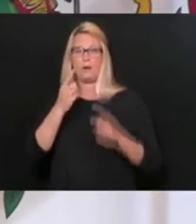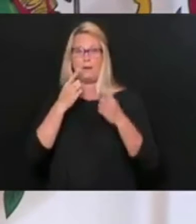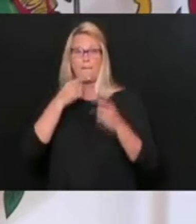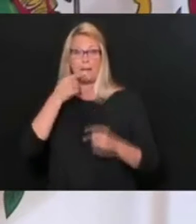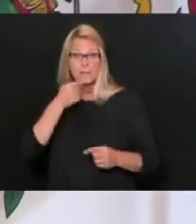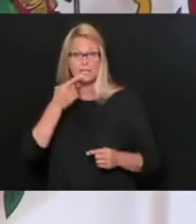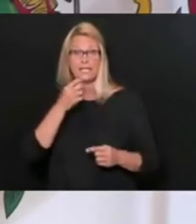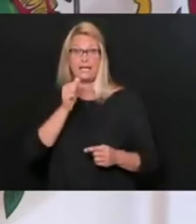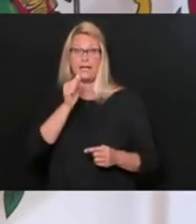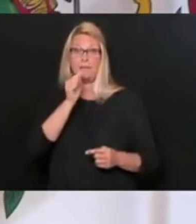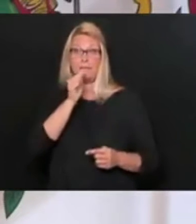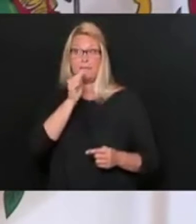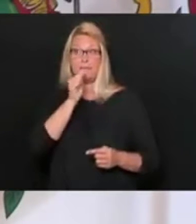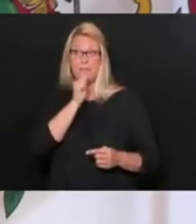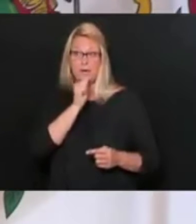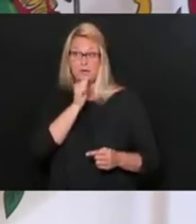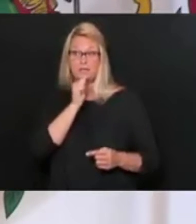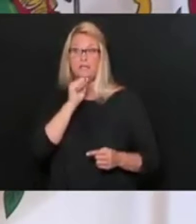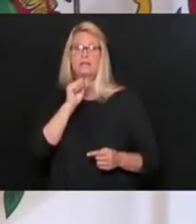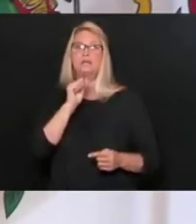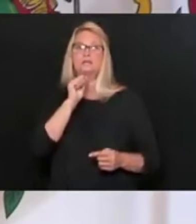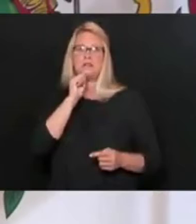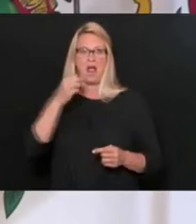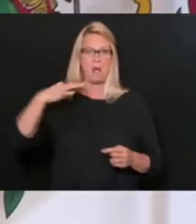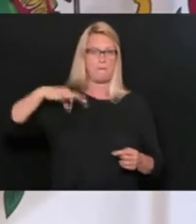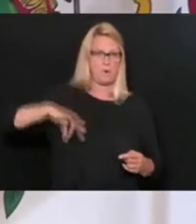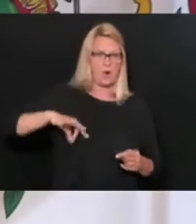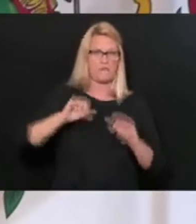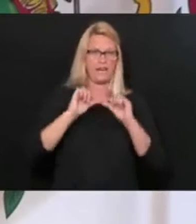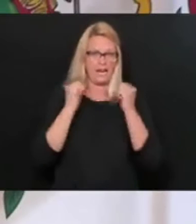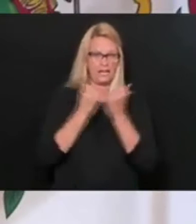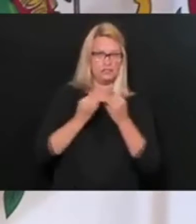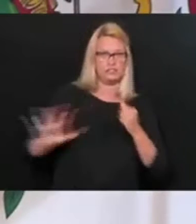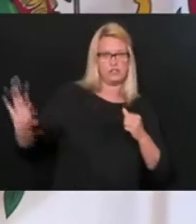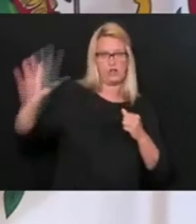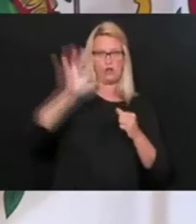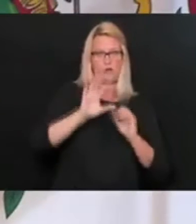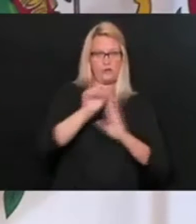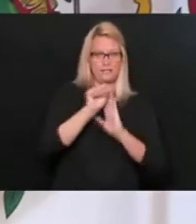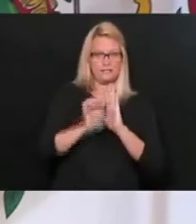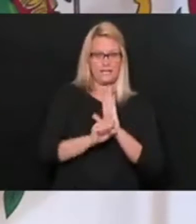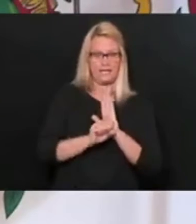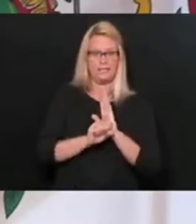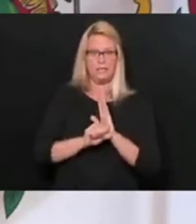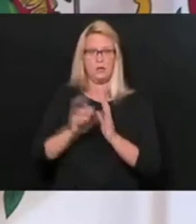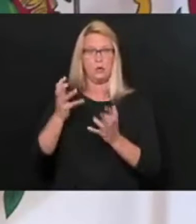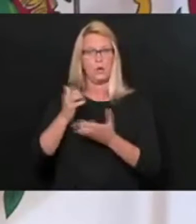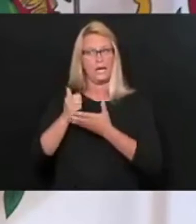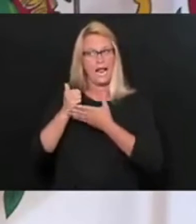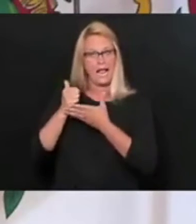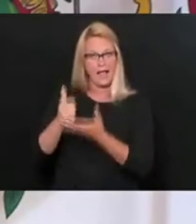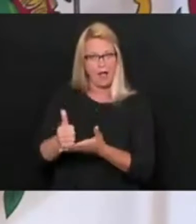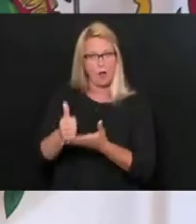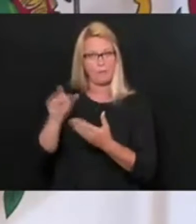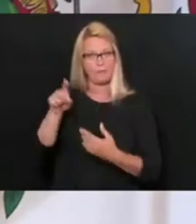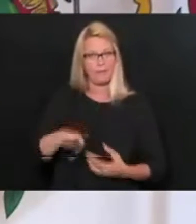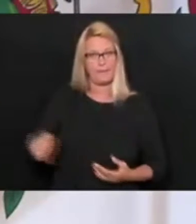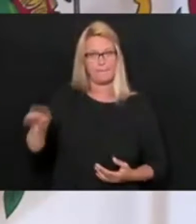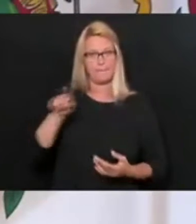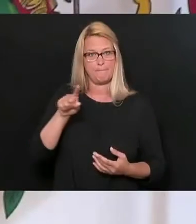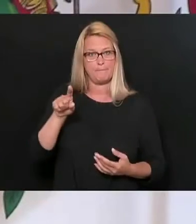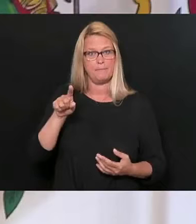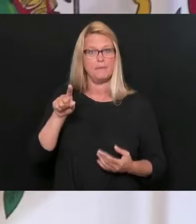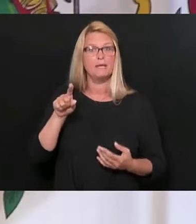private nonprofit agencies throughout West Virginia. We need to help these victims in every way in